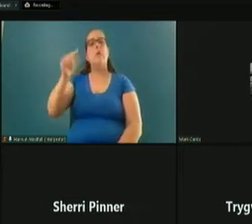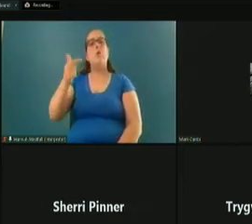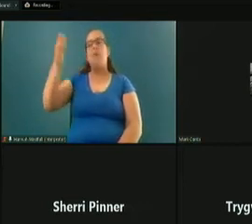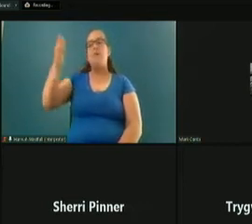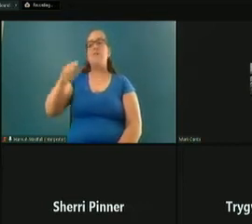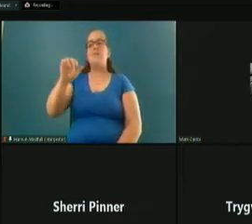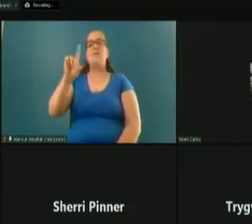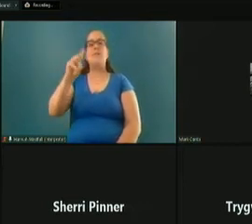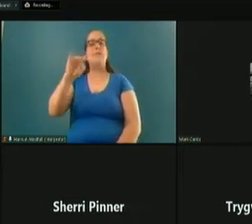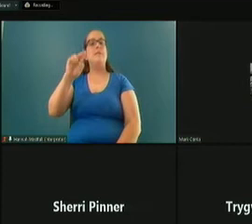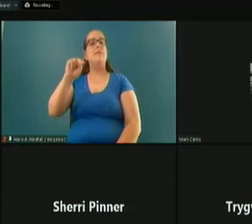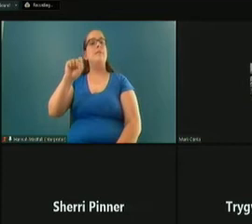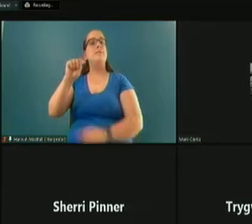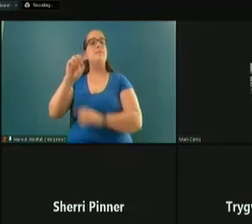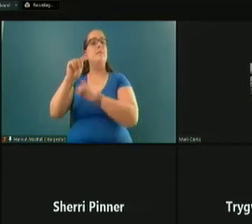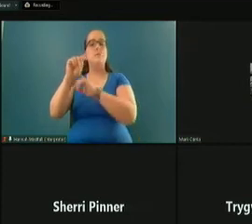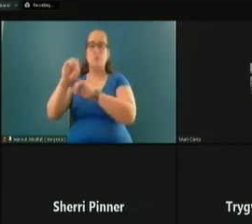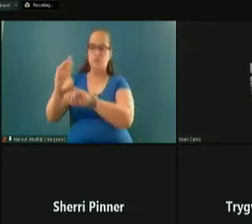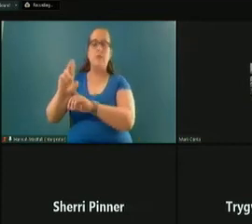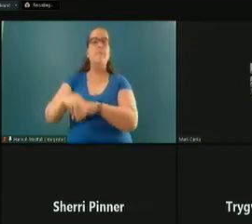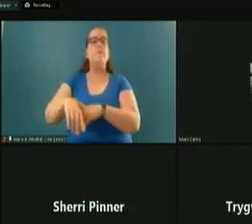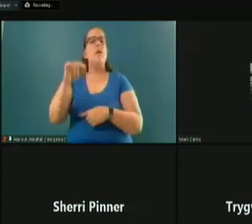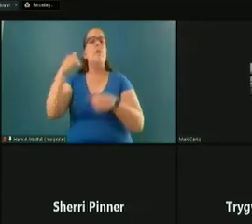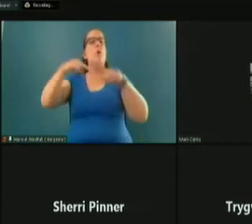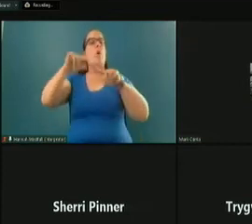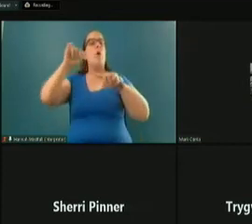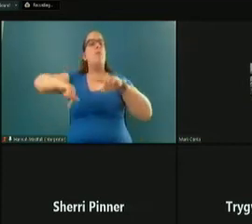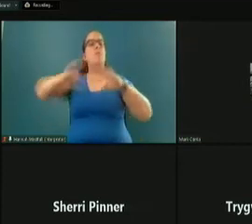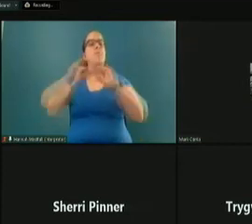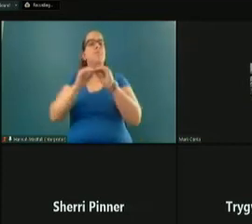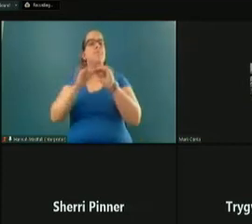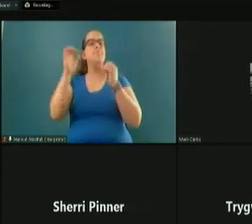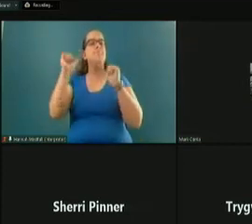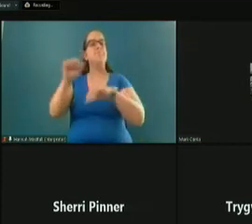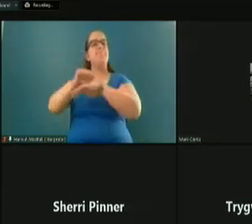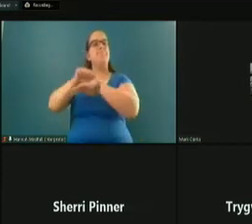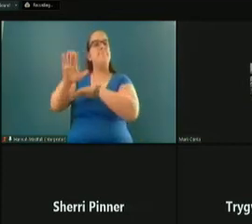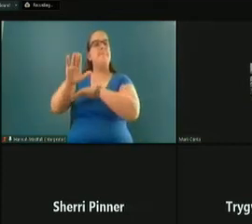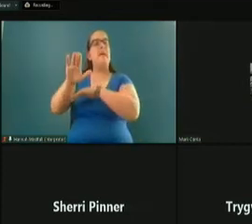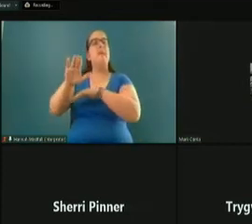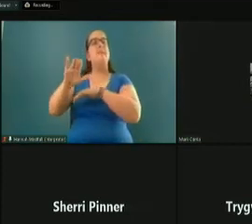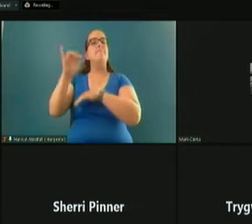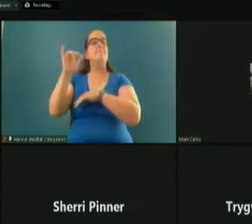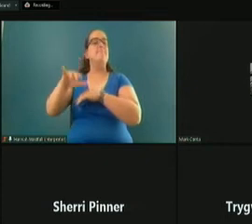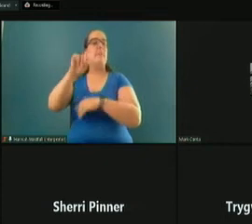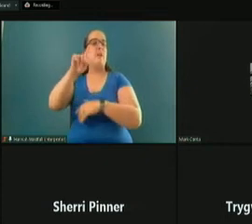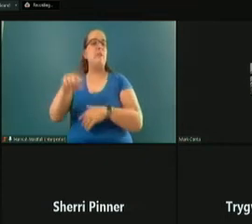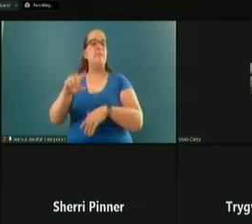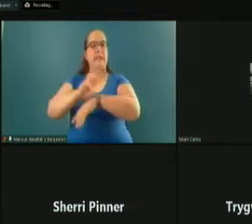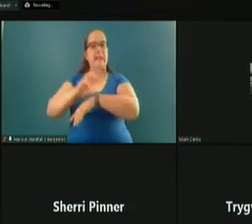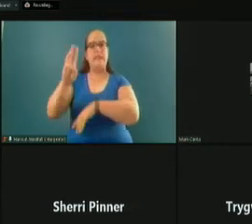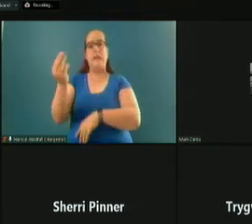questions can be submitted during the community forum live and it's six o'clock on Monday night, May